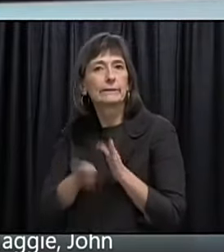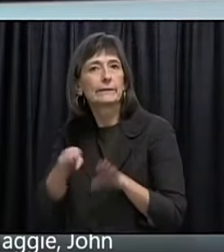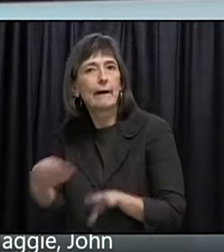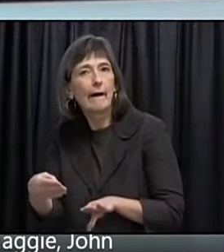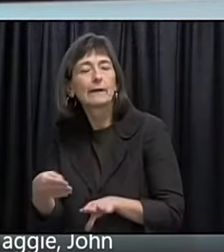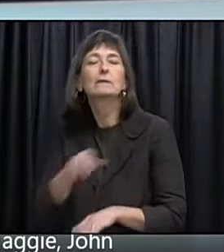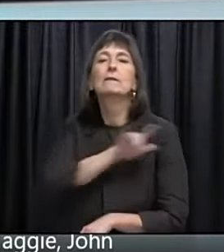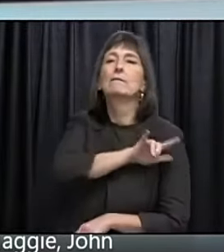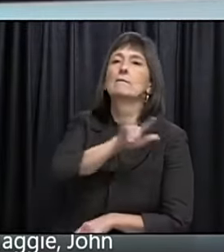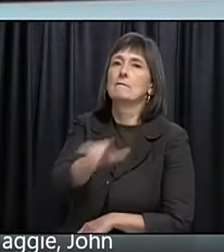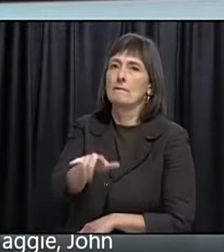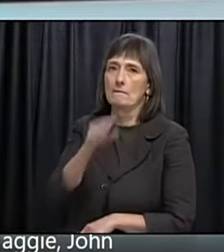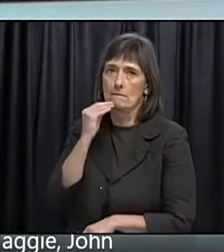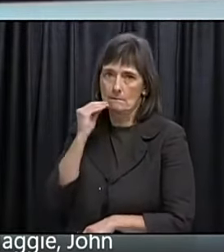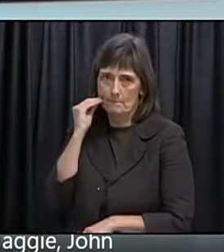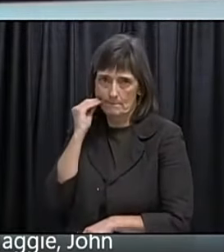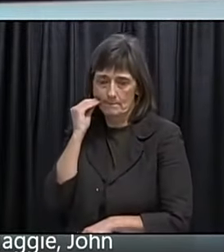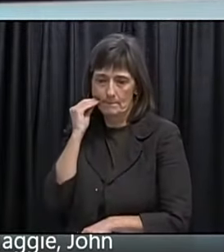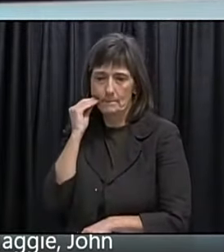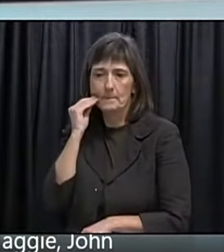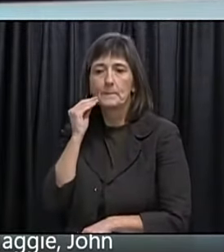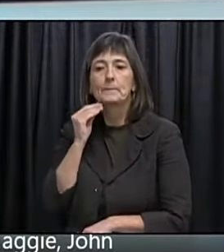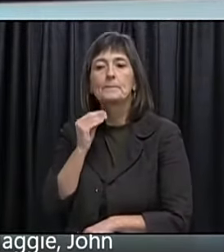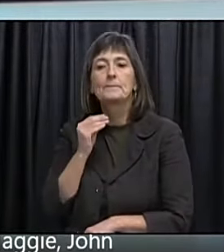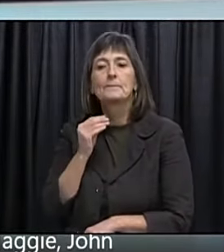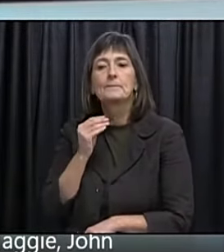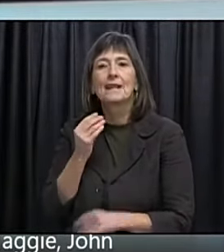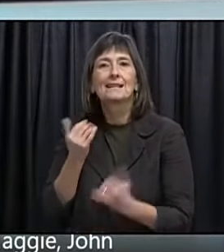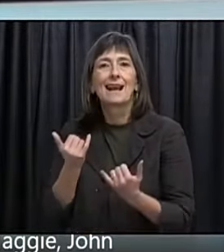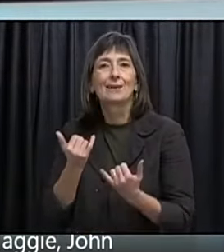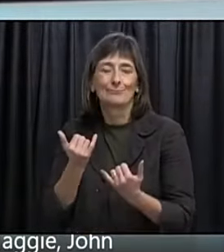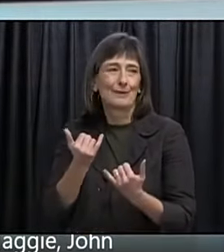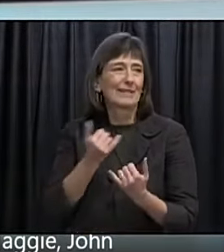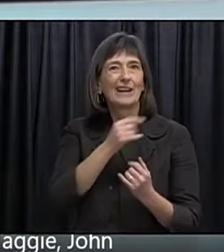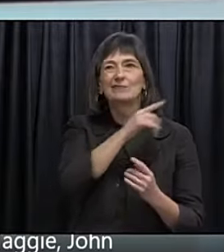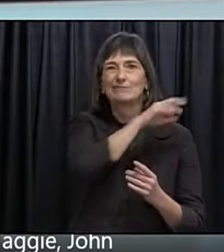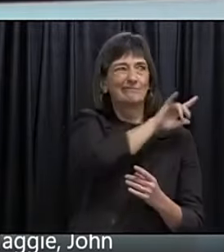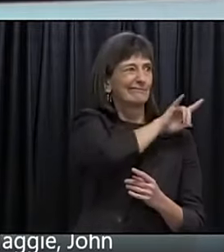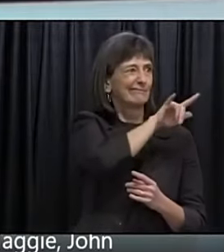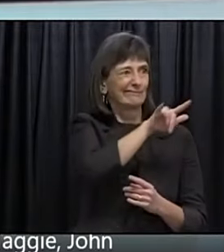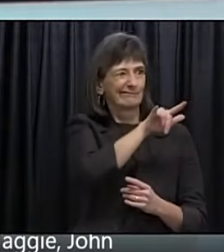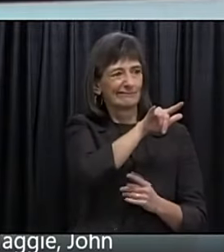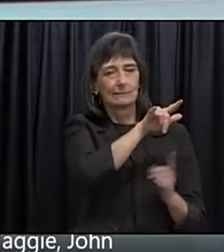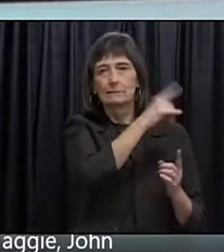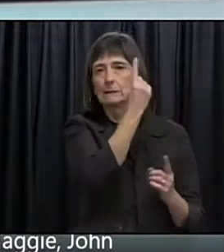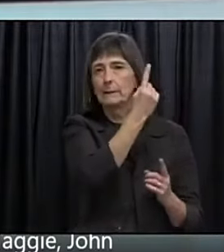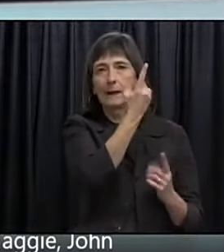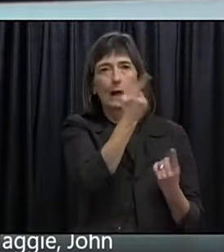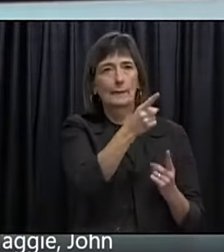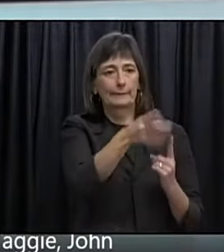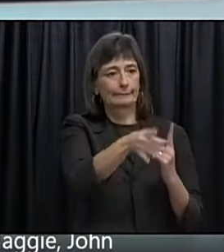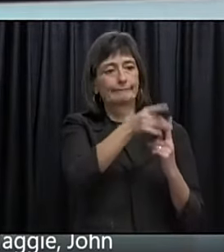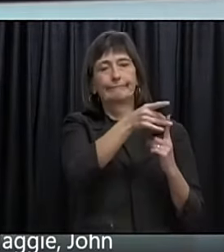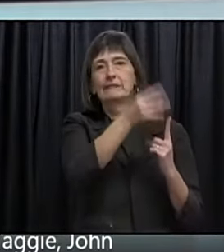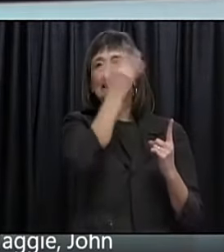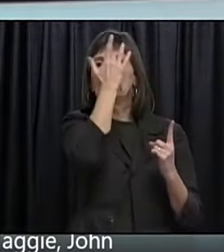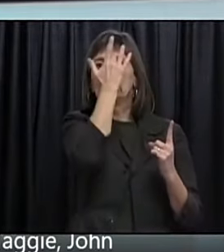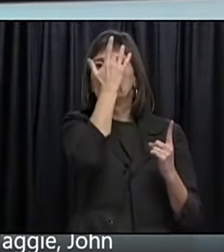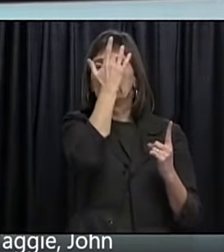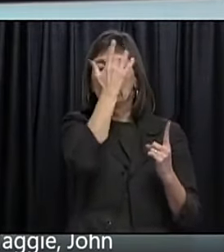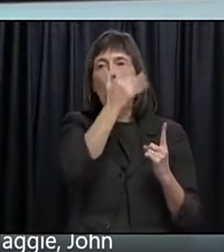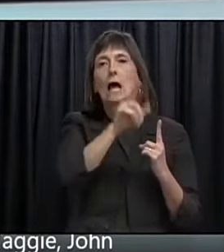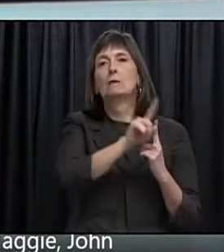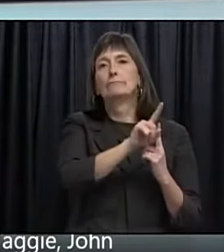province. And unfortunately. Have. Collected COVID. At some point. Along the way. These are.